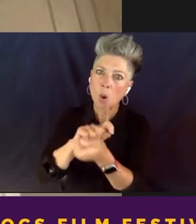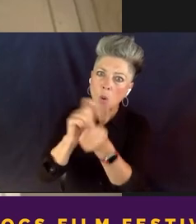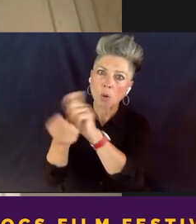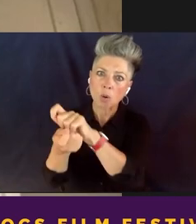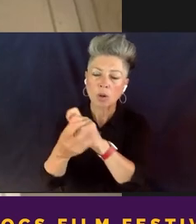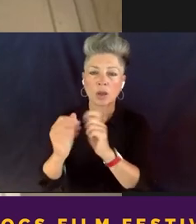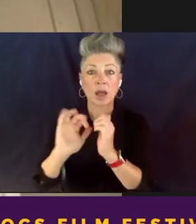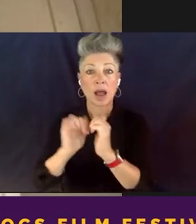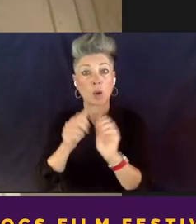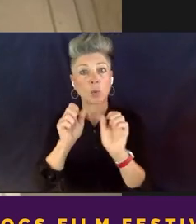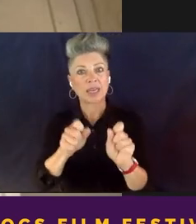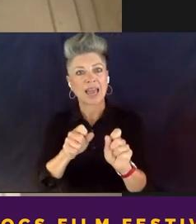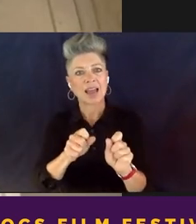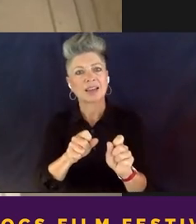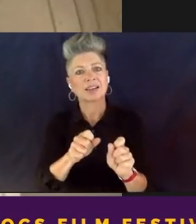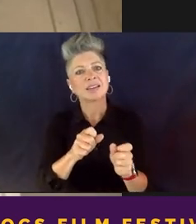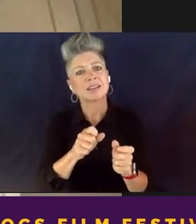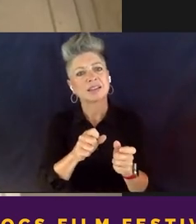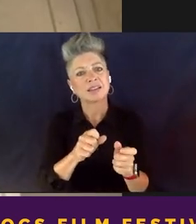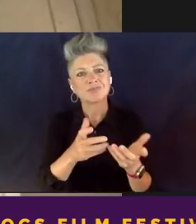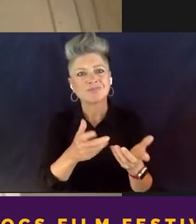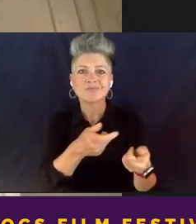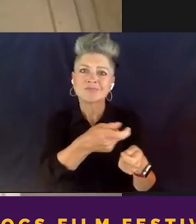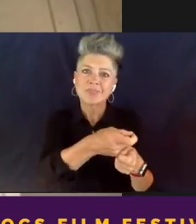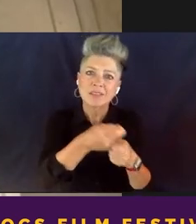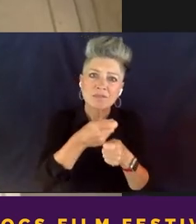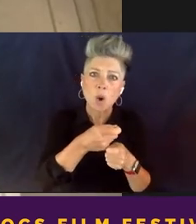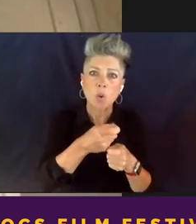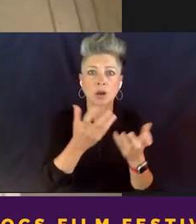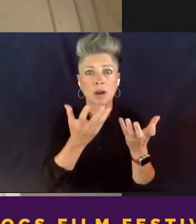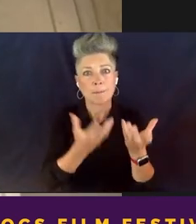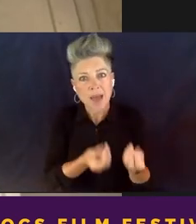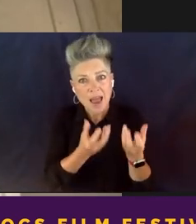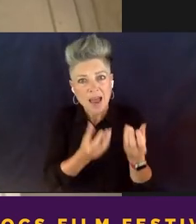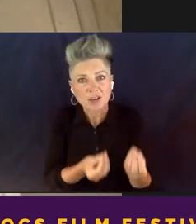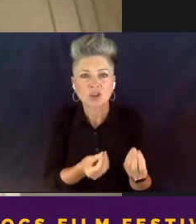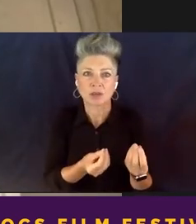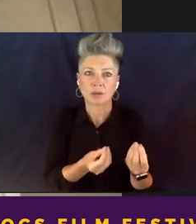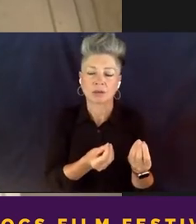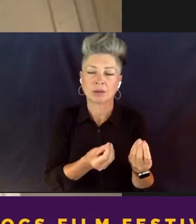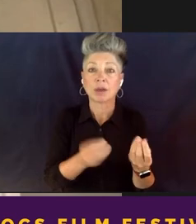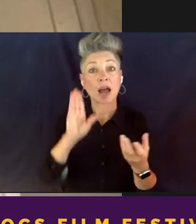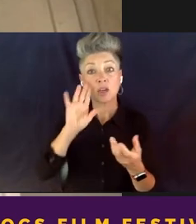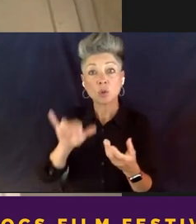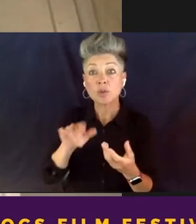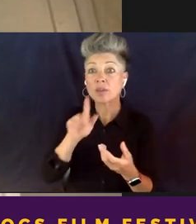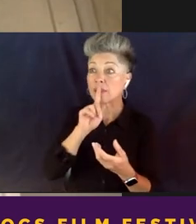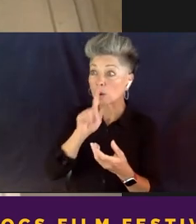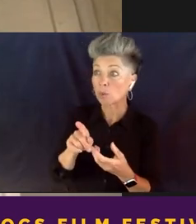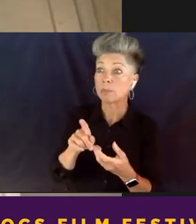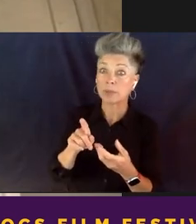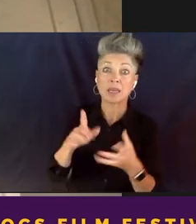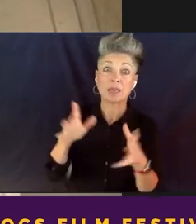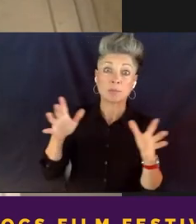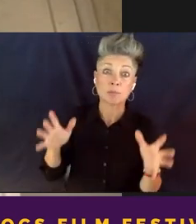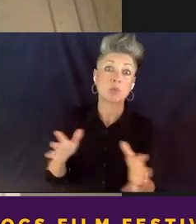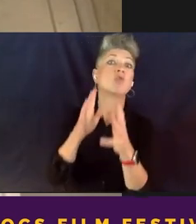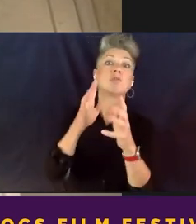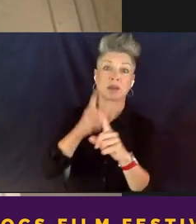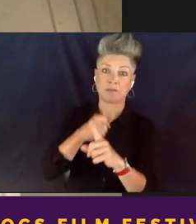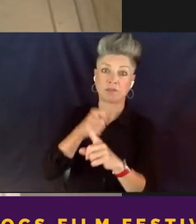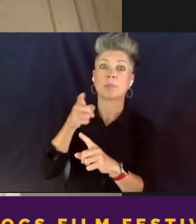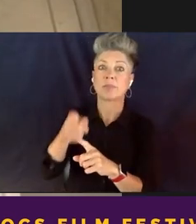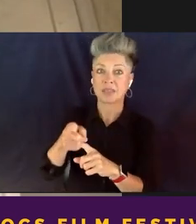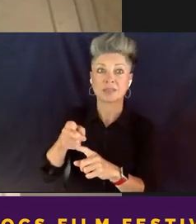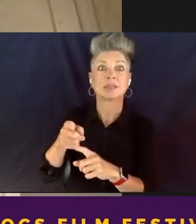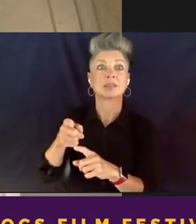compassion and the energy that I knew that was going to come out of this episode, but how can we push that into power, right?